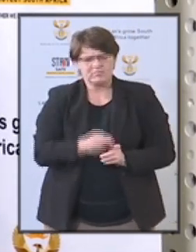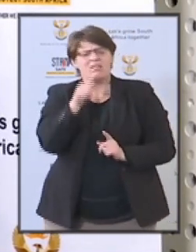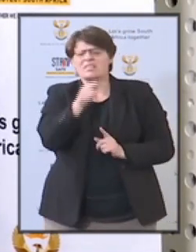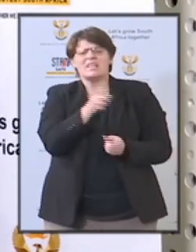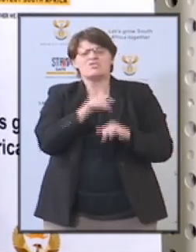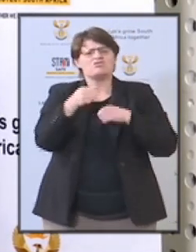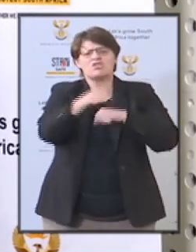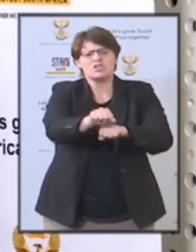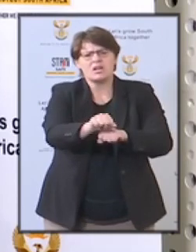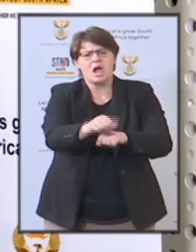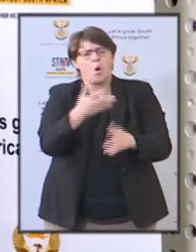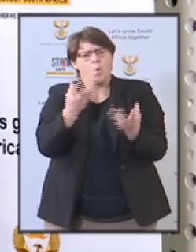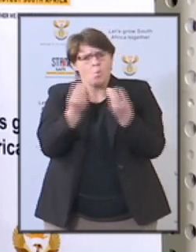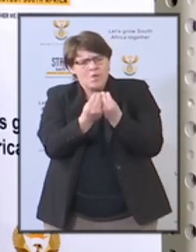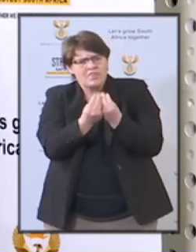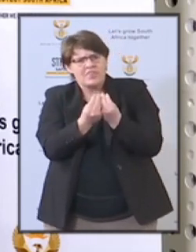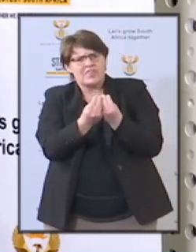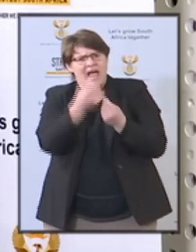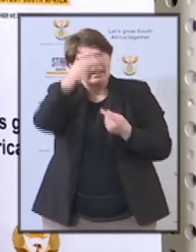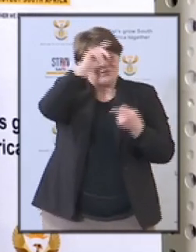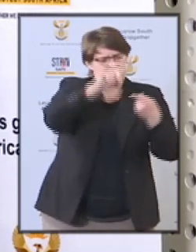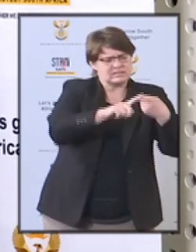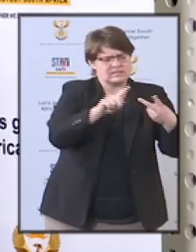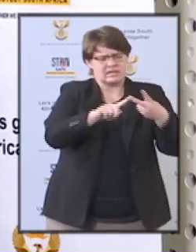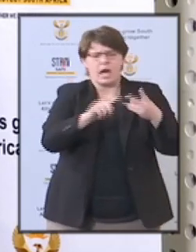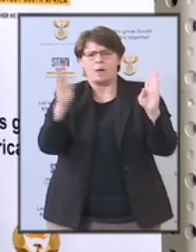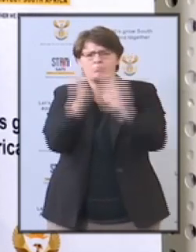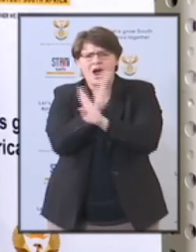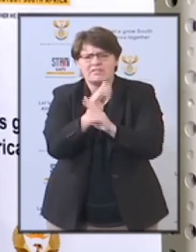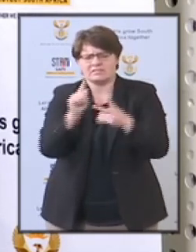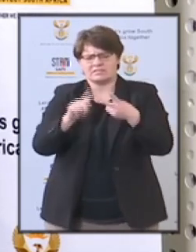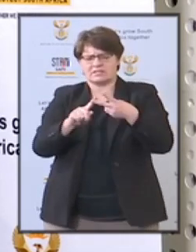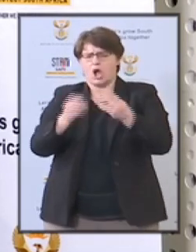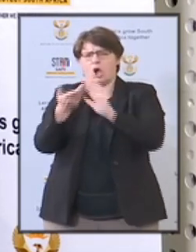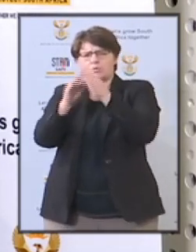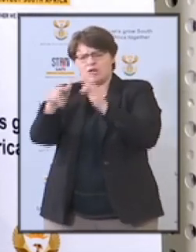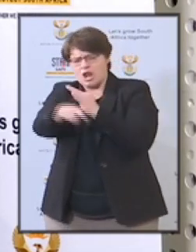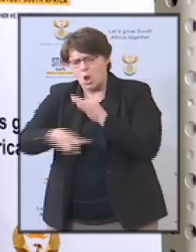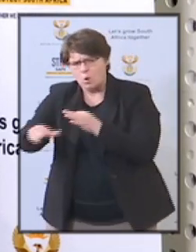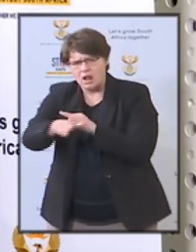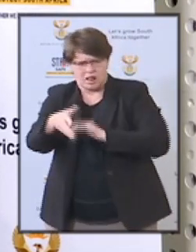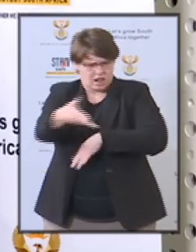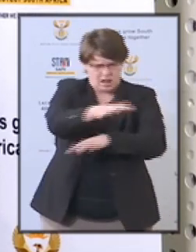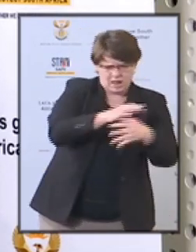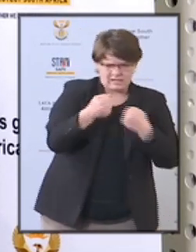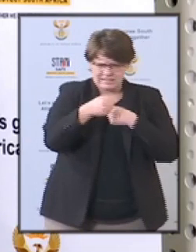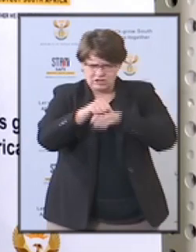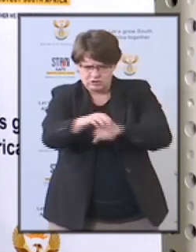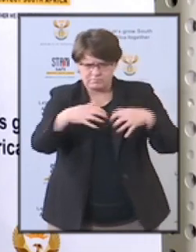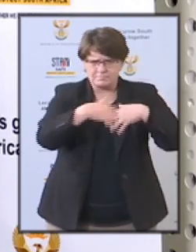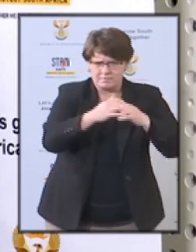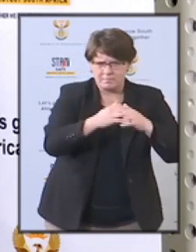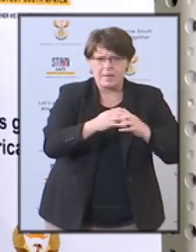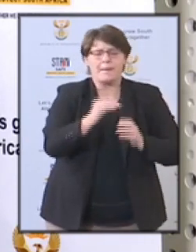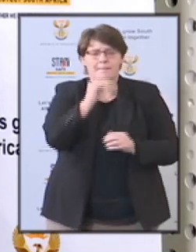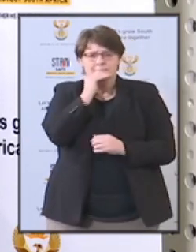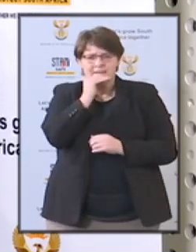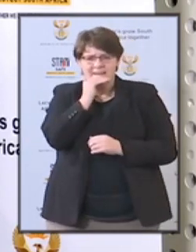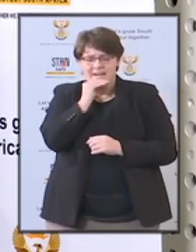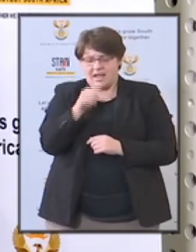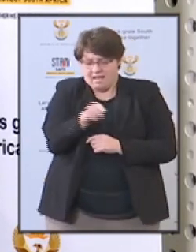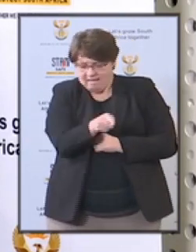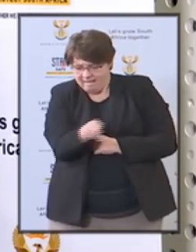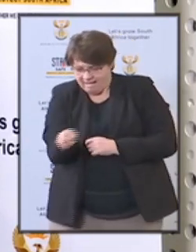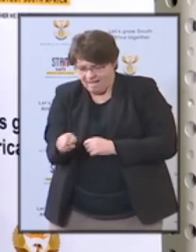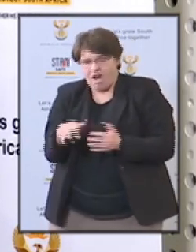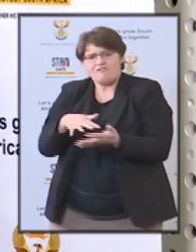consultation with government, the private sector and local communities is aimed at reducing the vulnerability of society, the